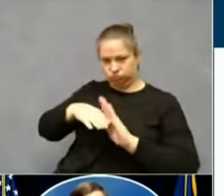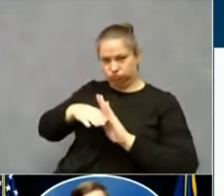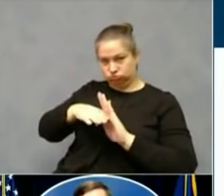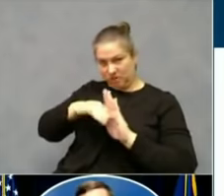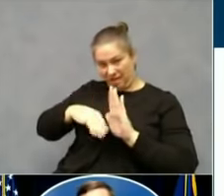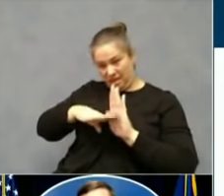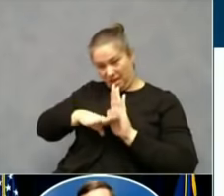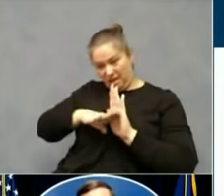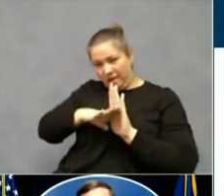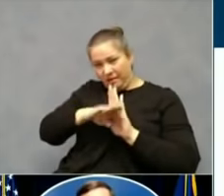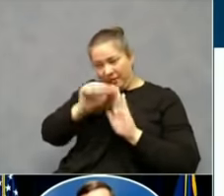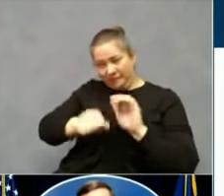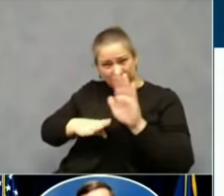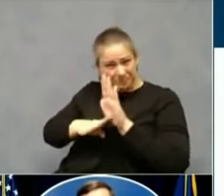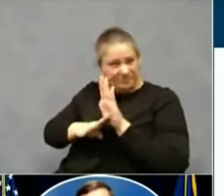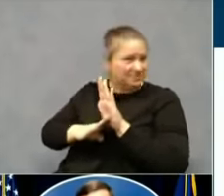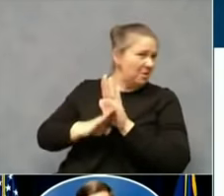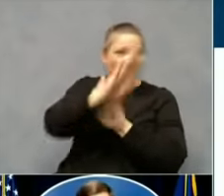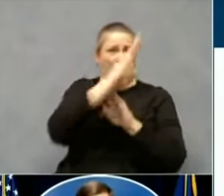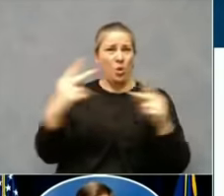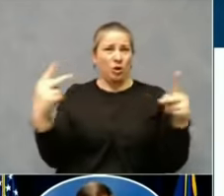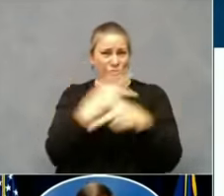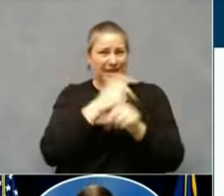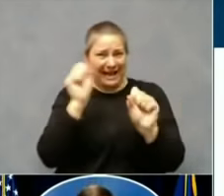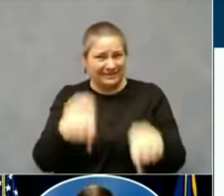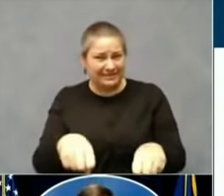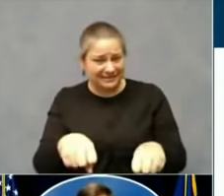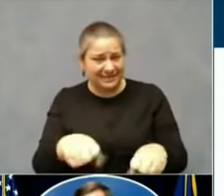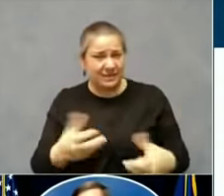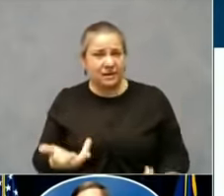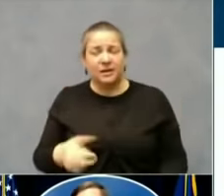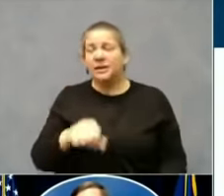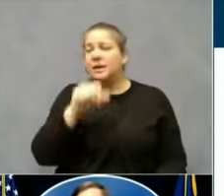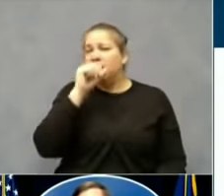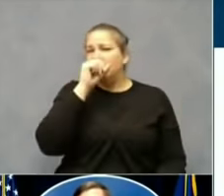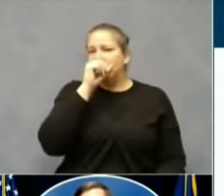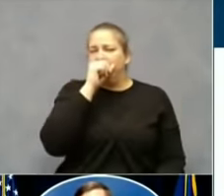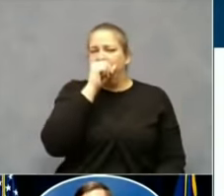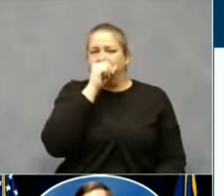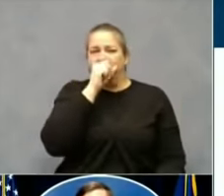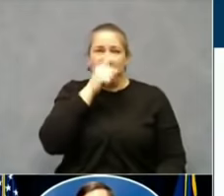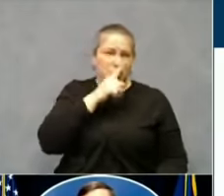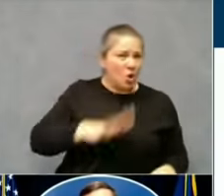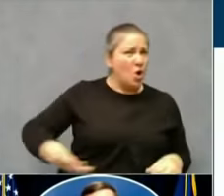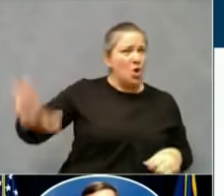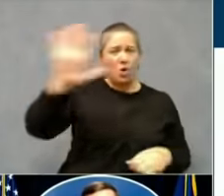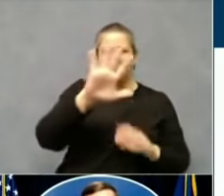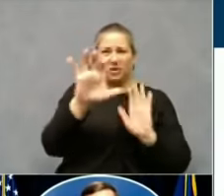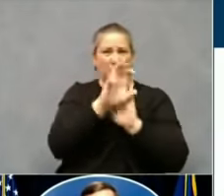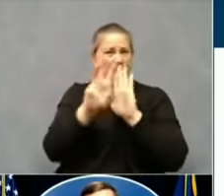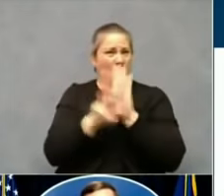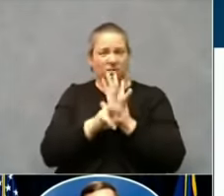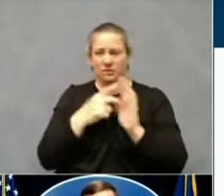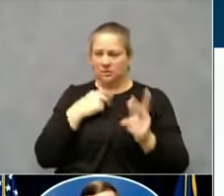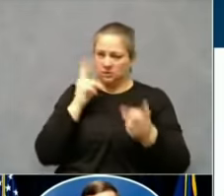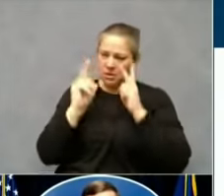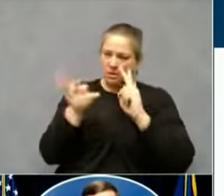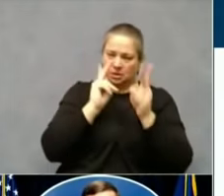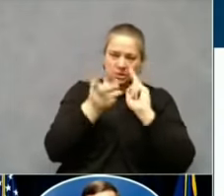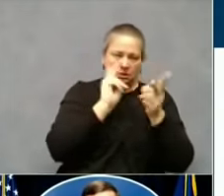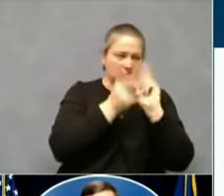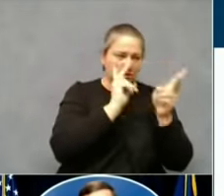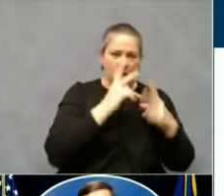we're as ready for it as we can. And all over the country, we are seeing our health care systems brace